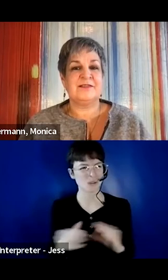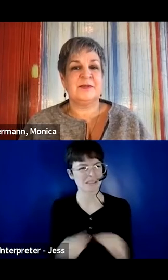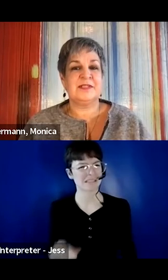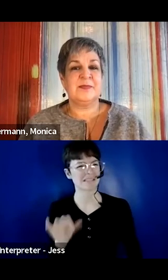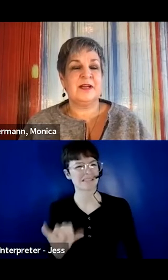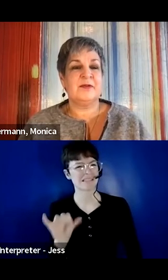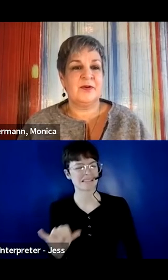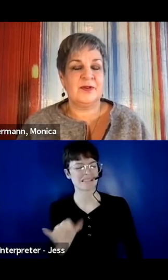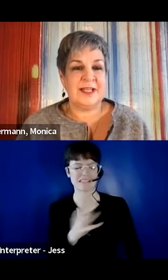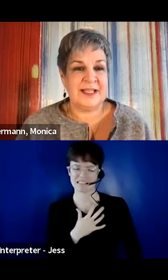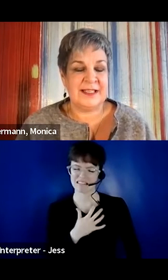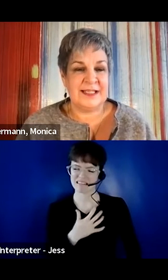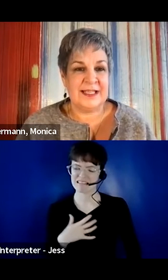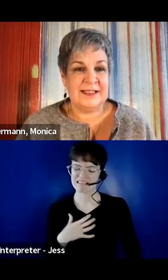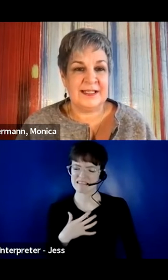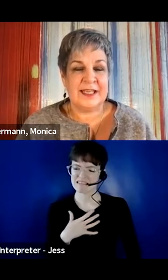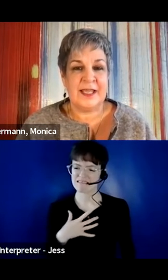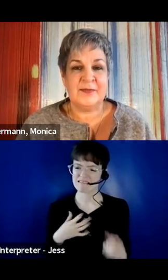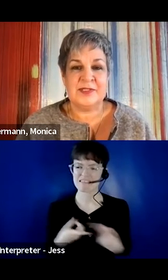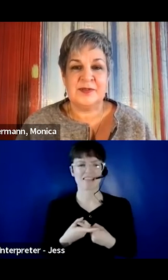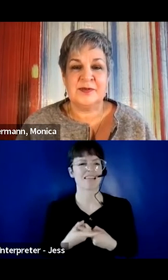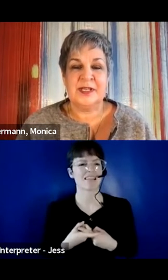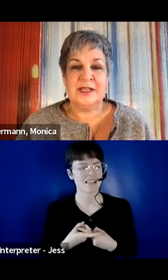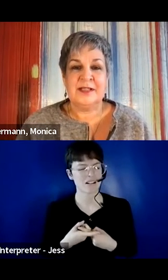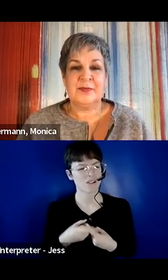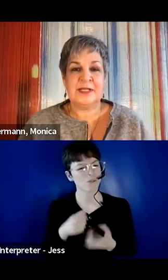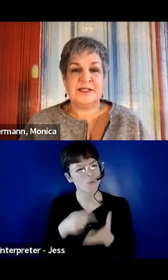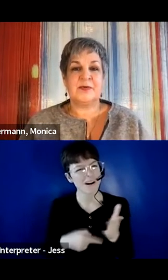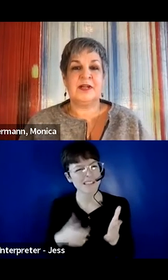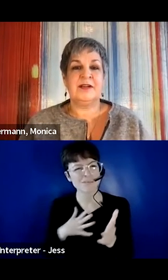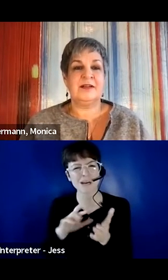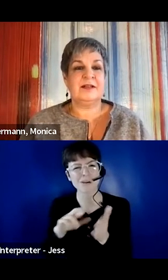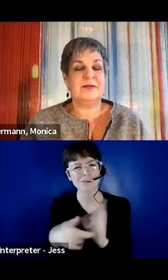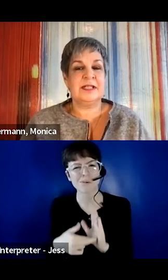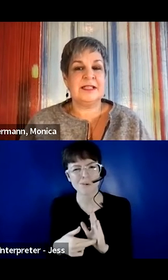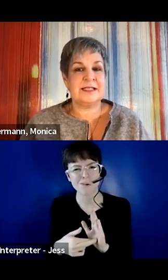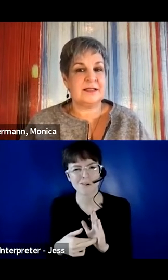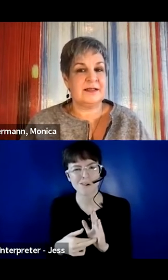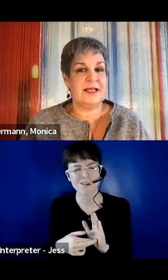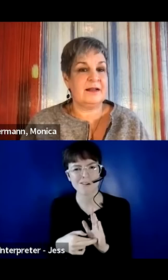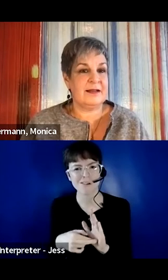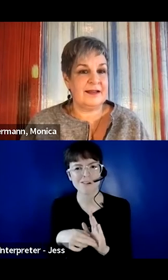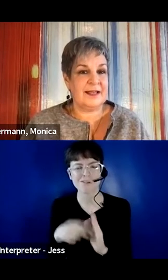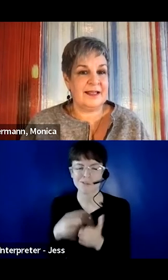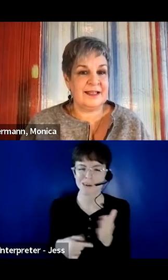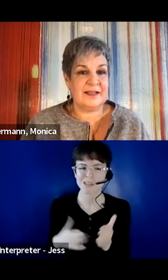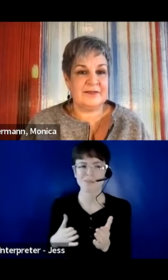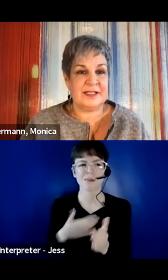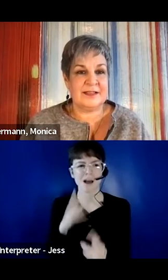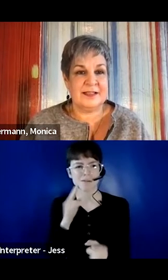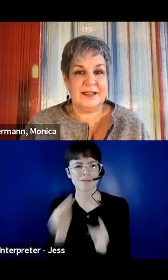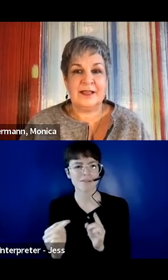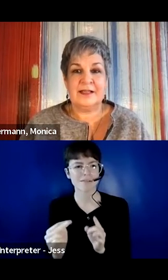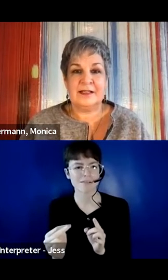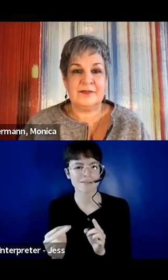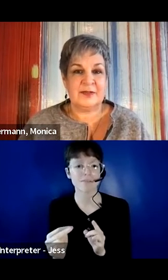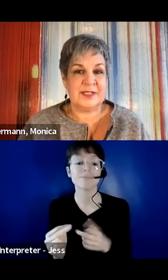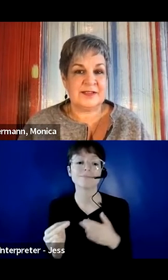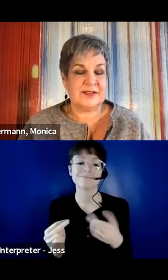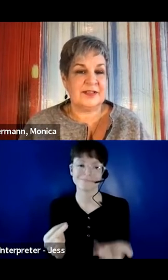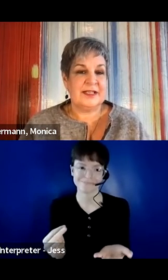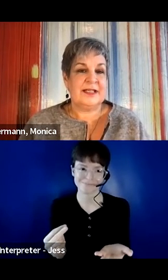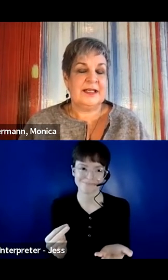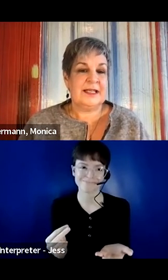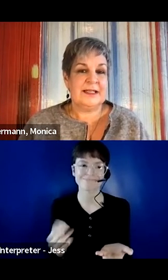perspective? What's my role? And I came to the place where it really is as an ally and an advocate and an